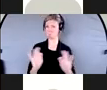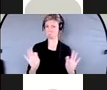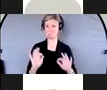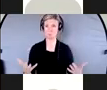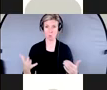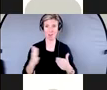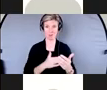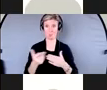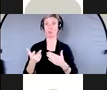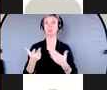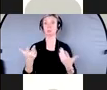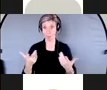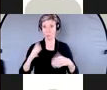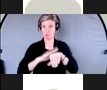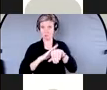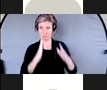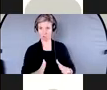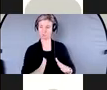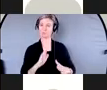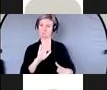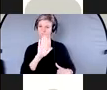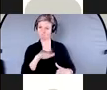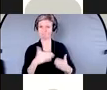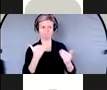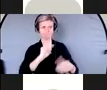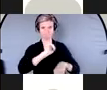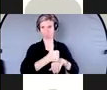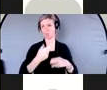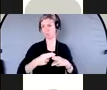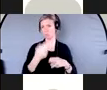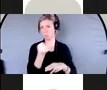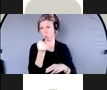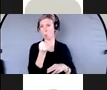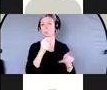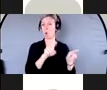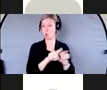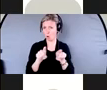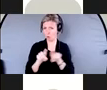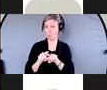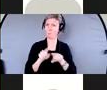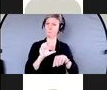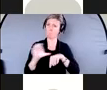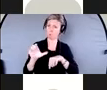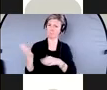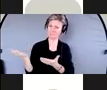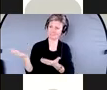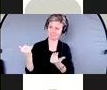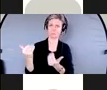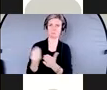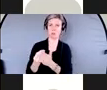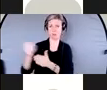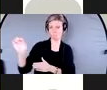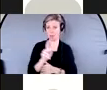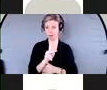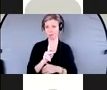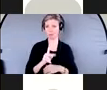of the funds. And if the advisor didn't place a temporary hold, it could have resulted in dispersing the funds to benefit this individual the advisor